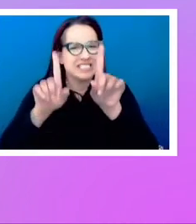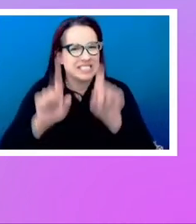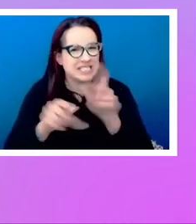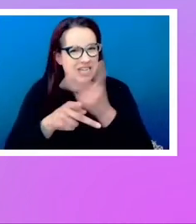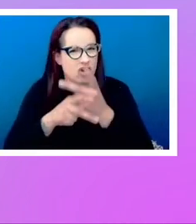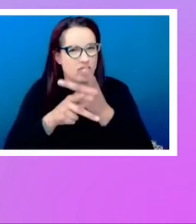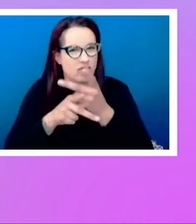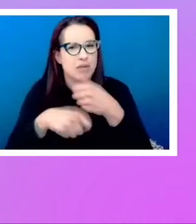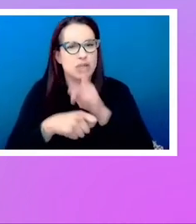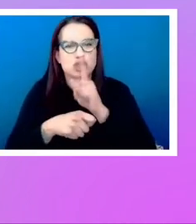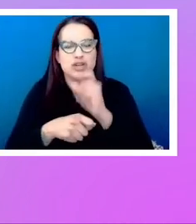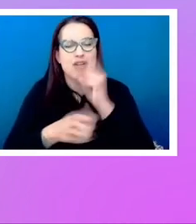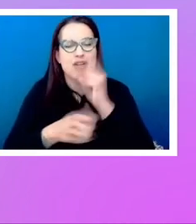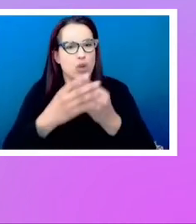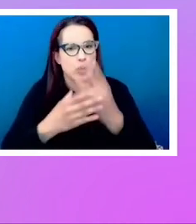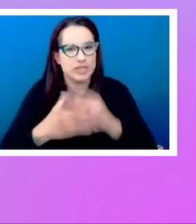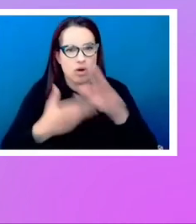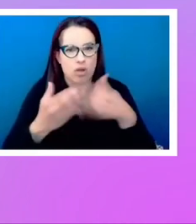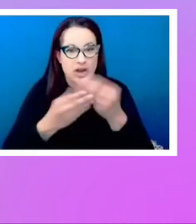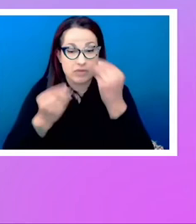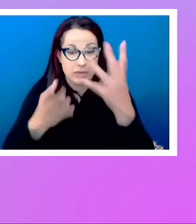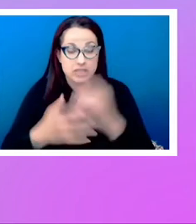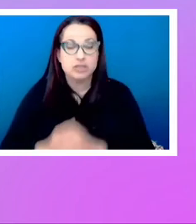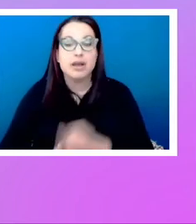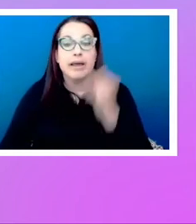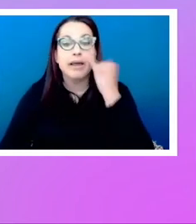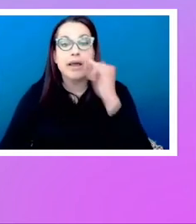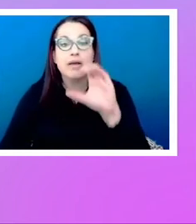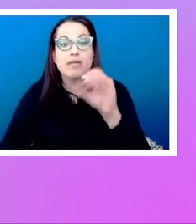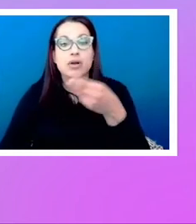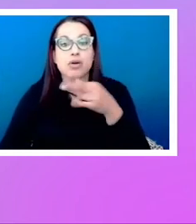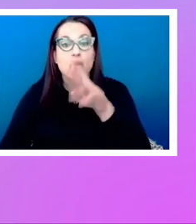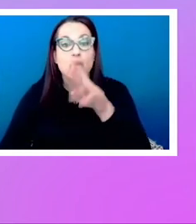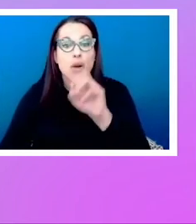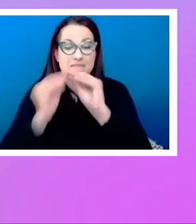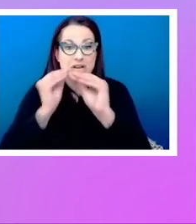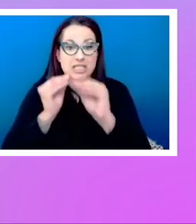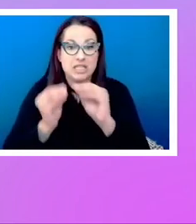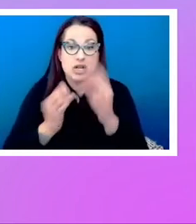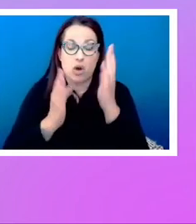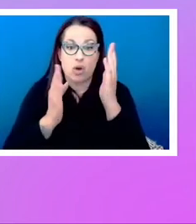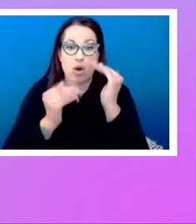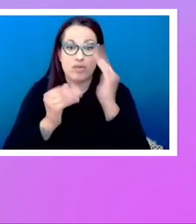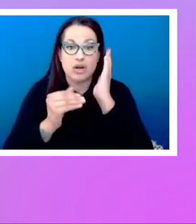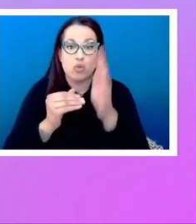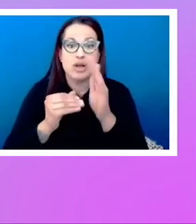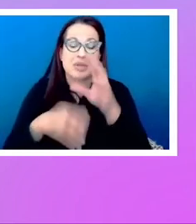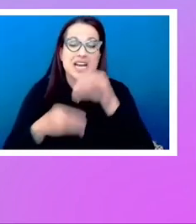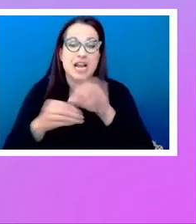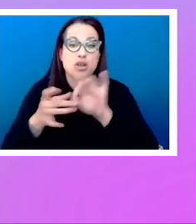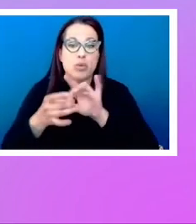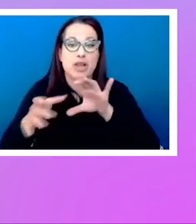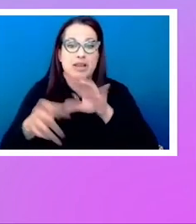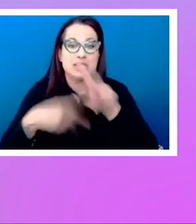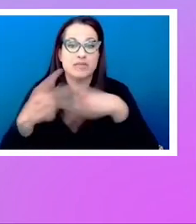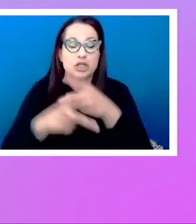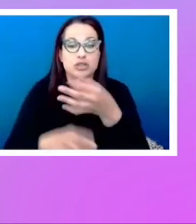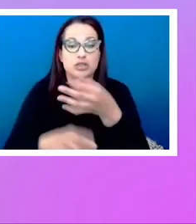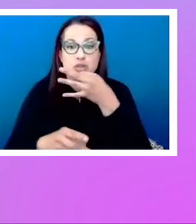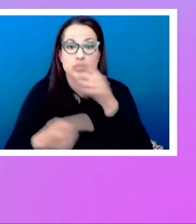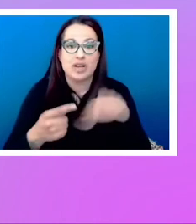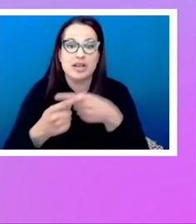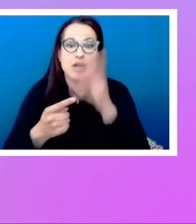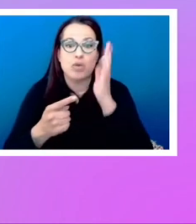aren't losing that information. If Chrome have fixed it, then, you hopefully it'll be in the release version soon. And then we'll roll out to other